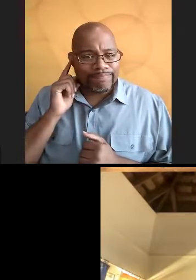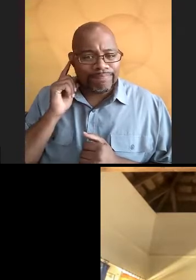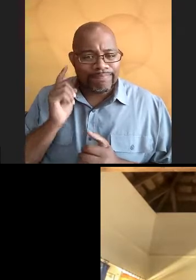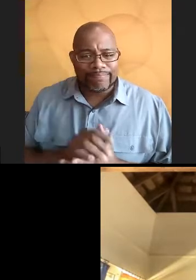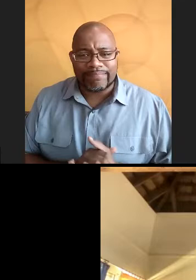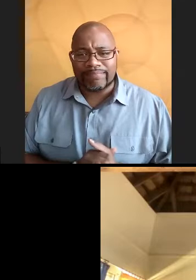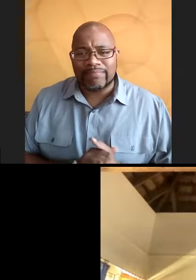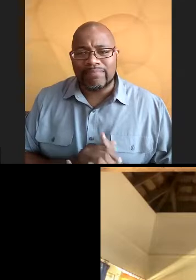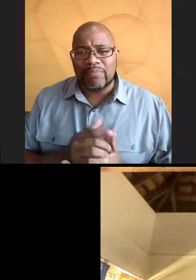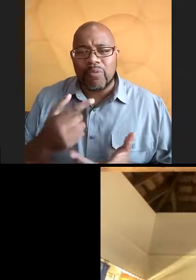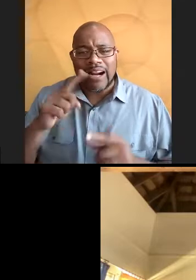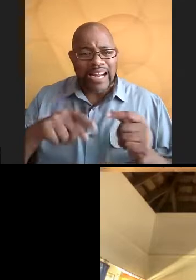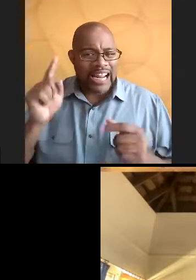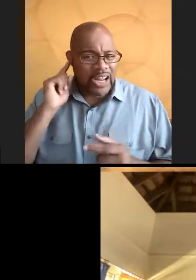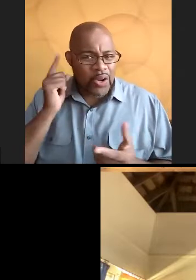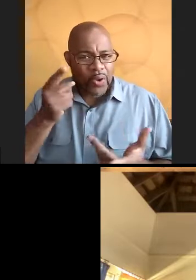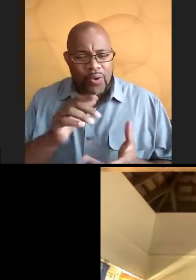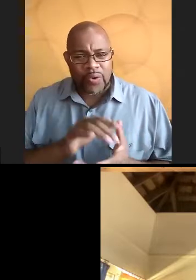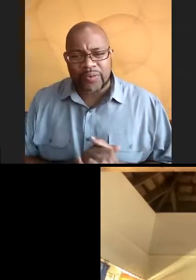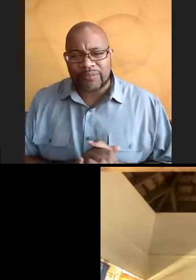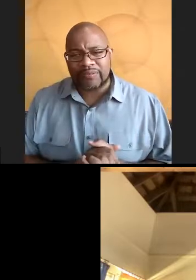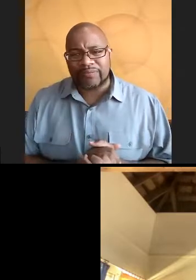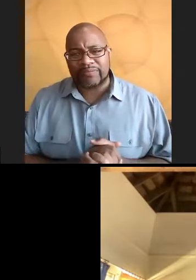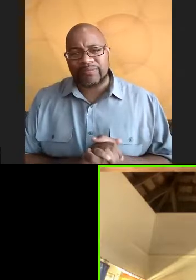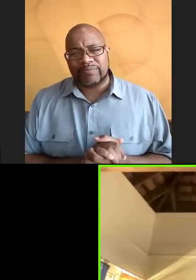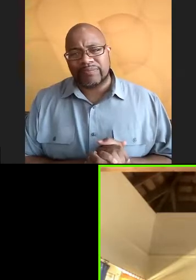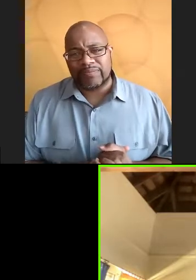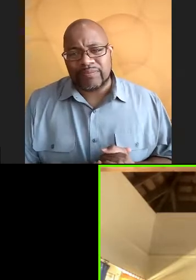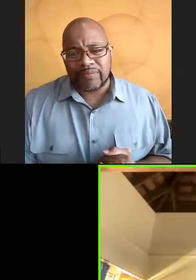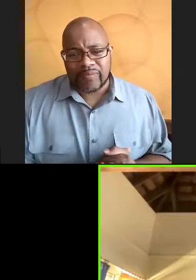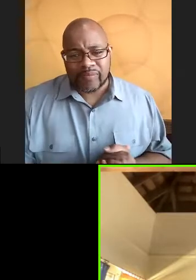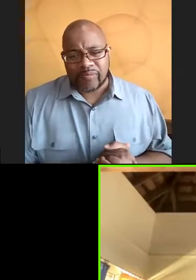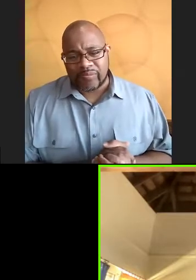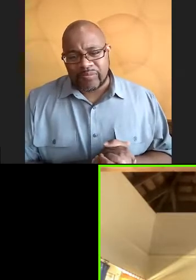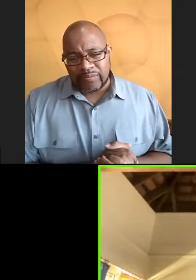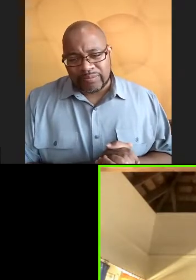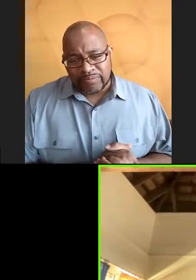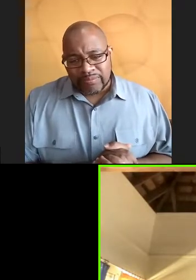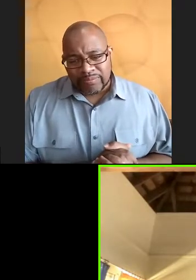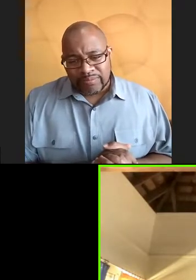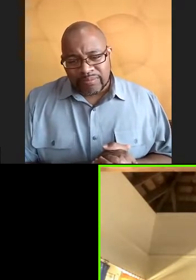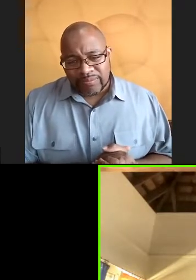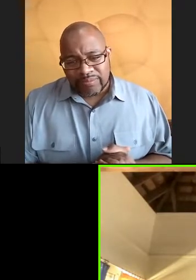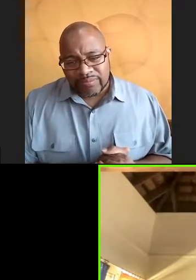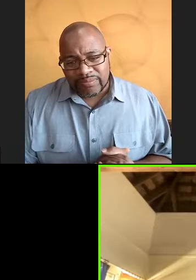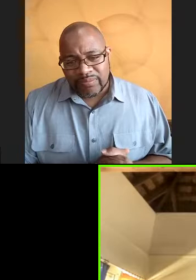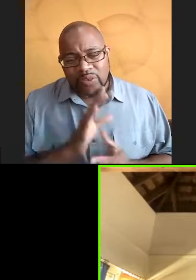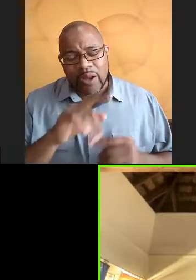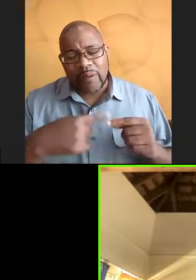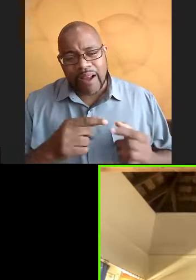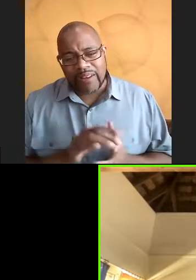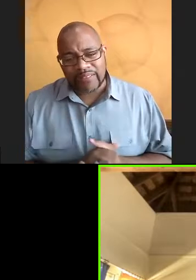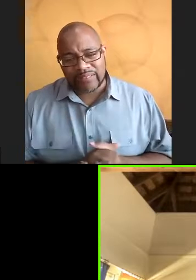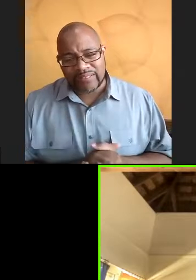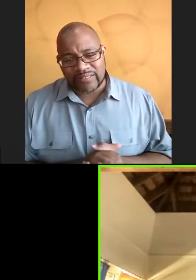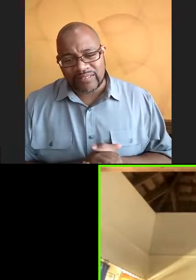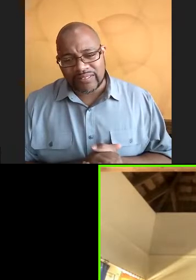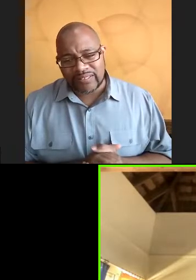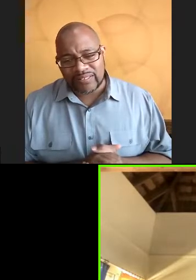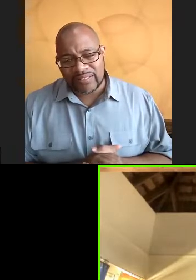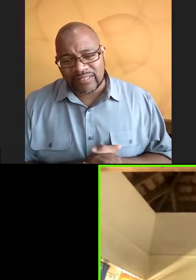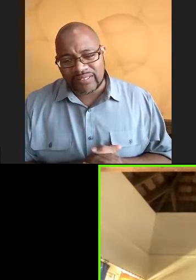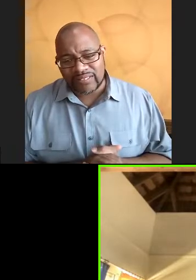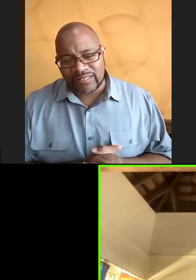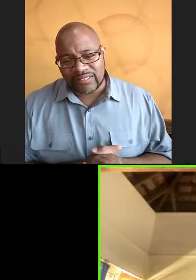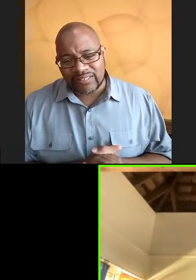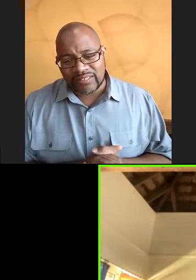We couldn't really hear you there. Sorry. I was saying we talked about OceanX. hi,